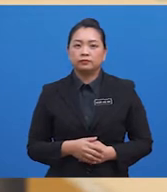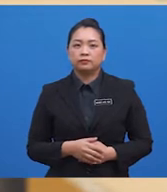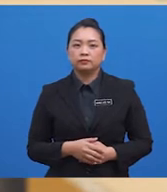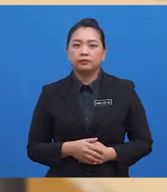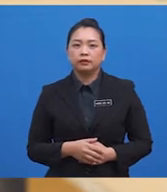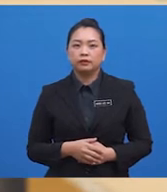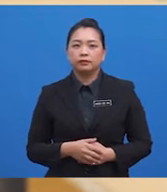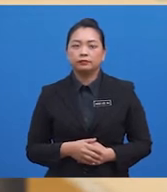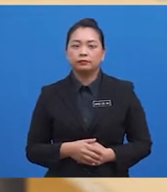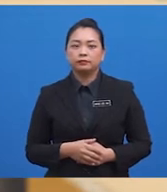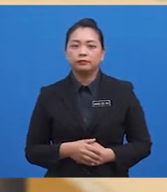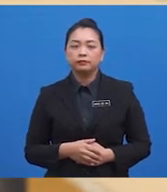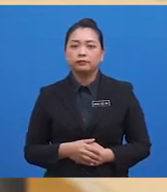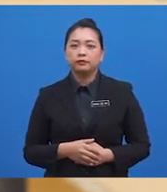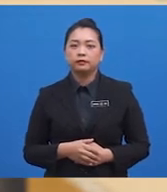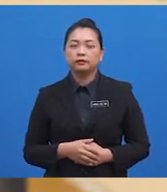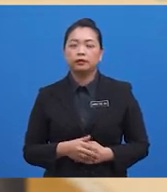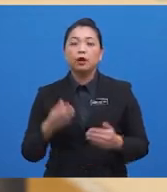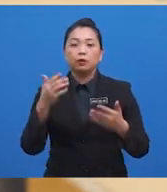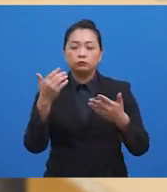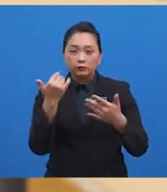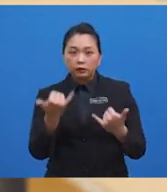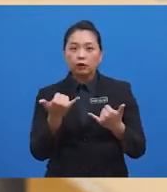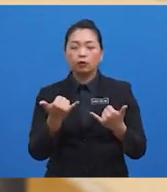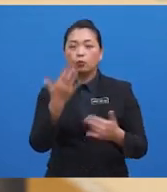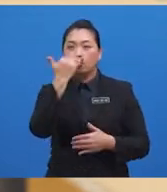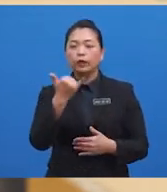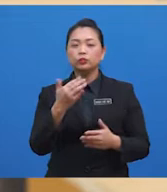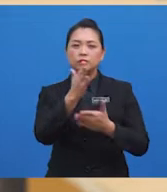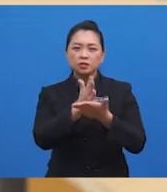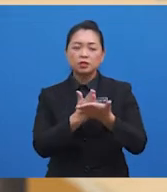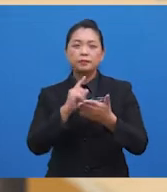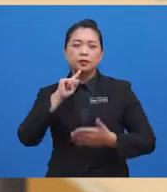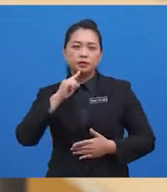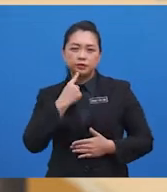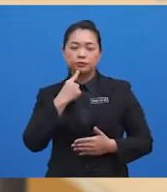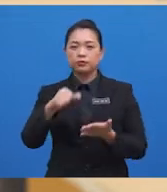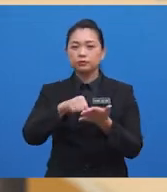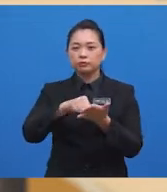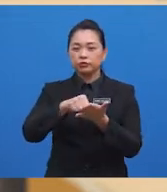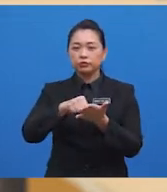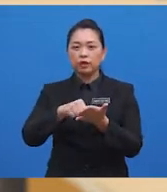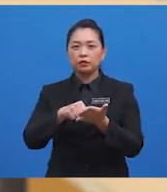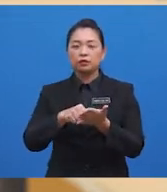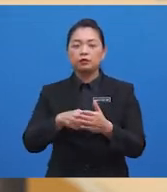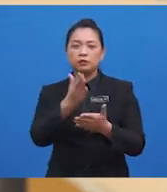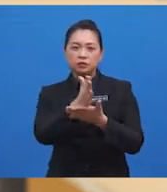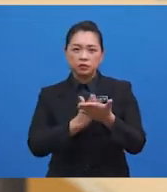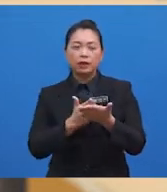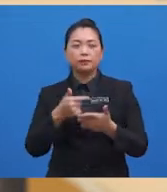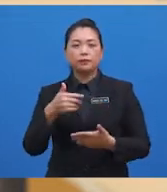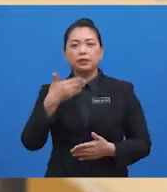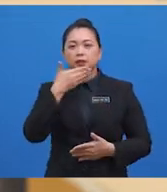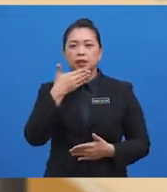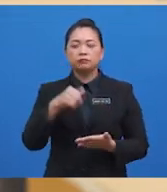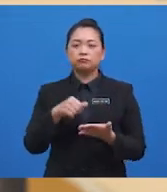details. Your next question. Why do some serious drug addicts survive fatality while some young addicts do